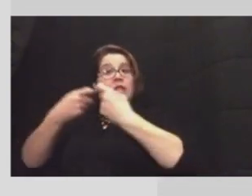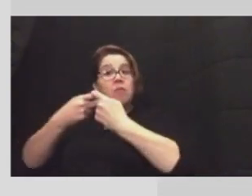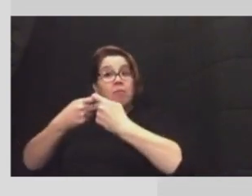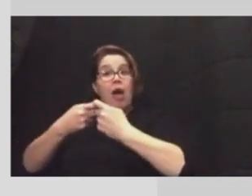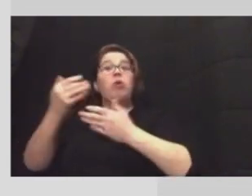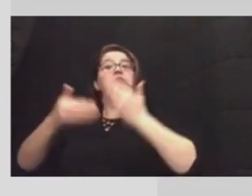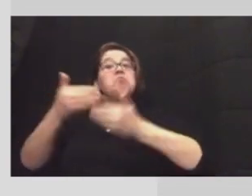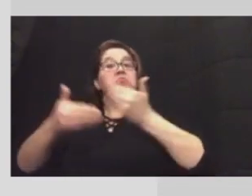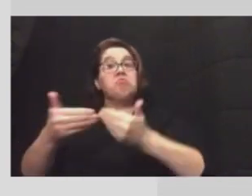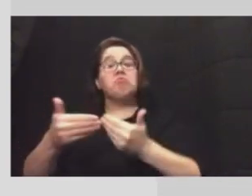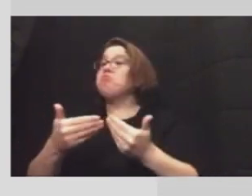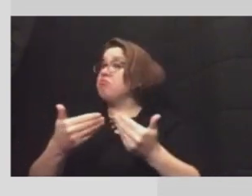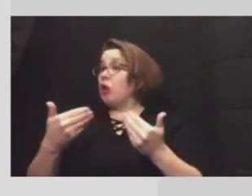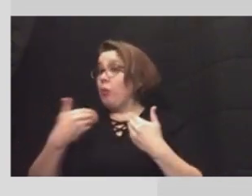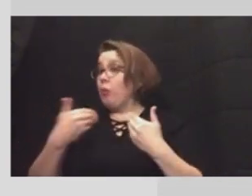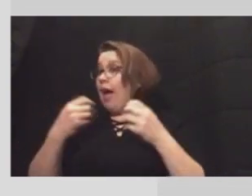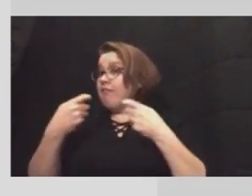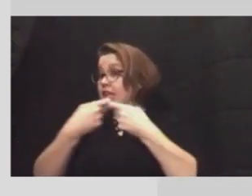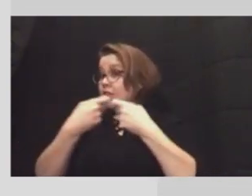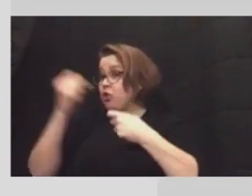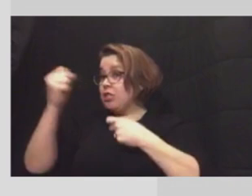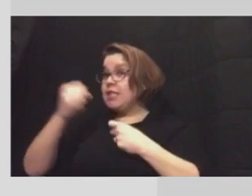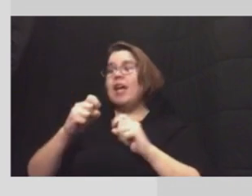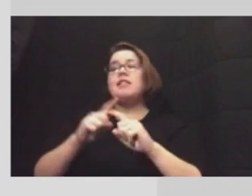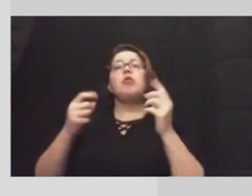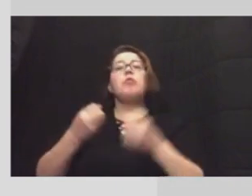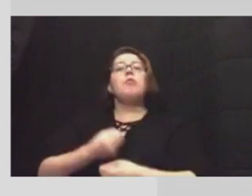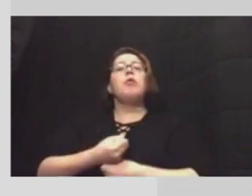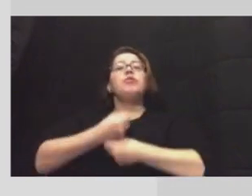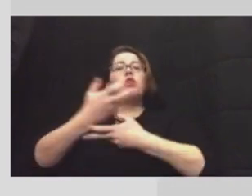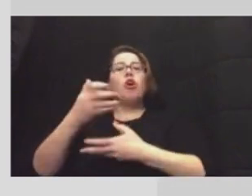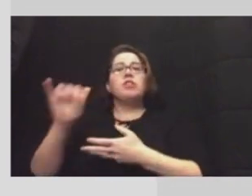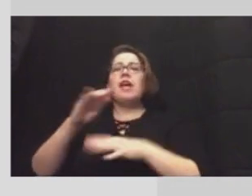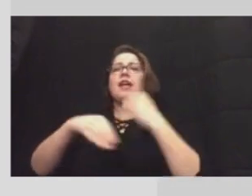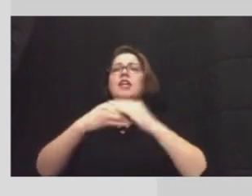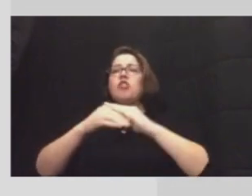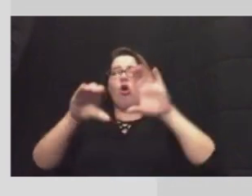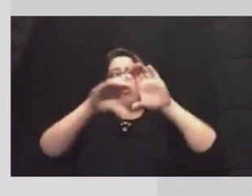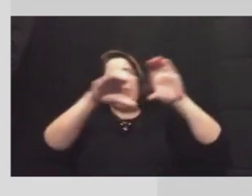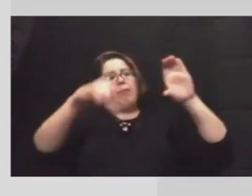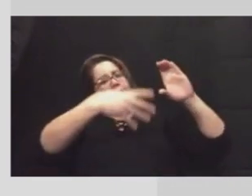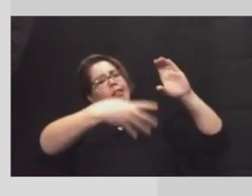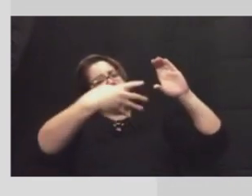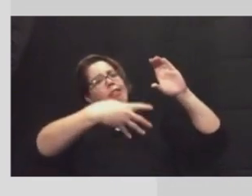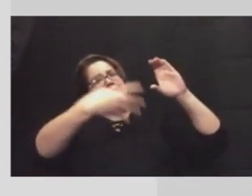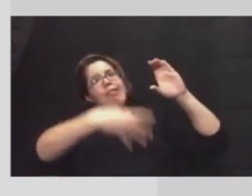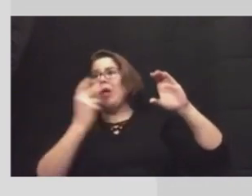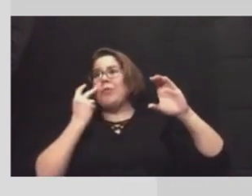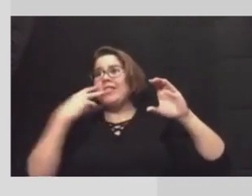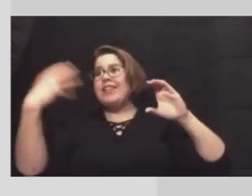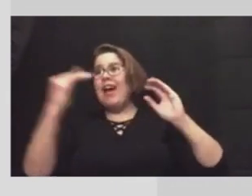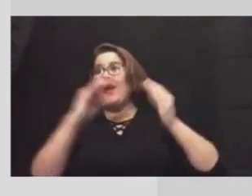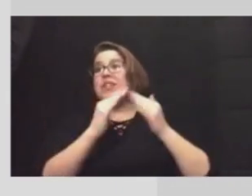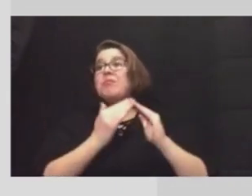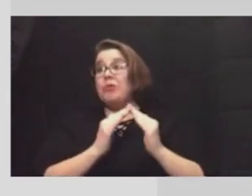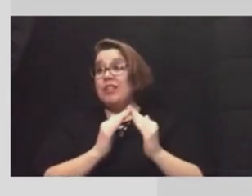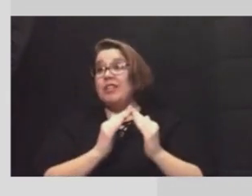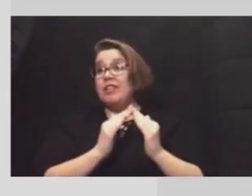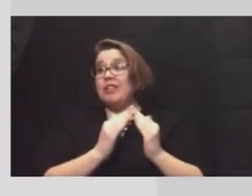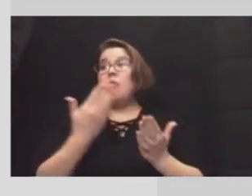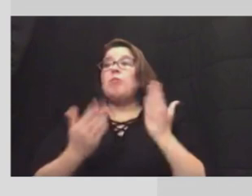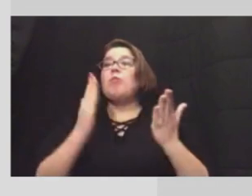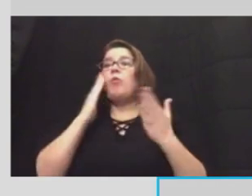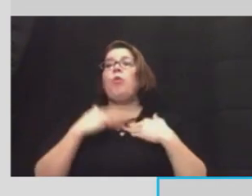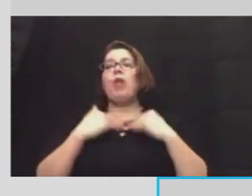least we have that power but unfortunately what's causing us is all the leaks that we're finding out throughout the community. will probably have